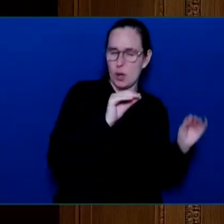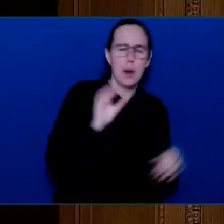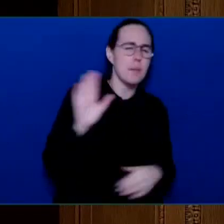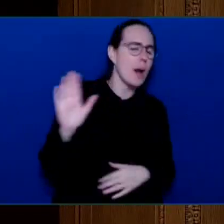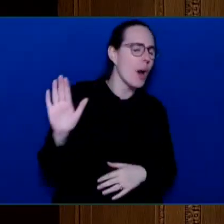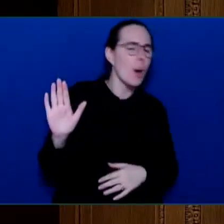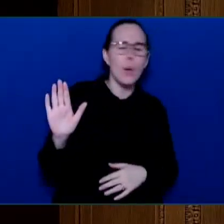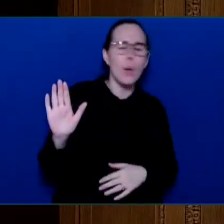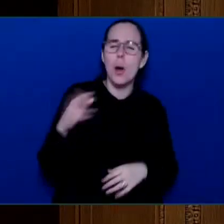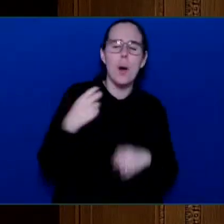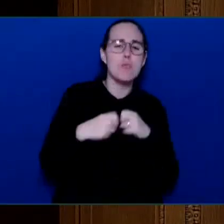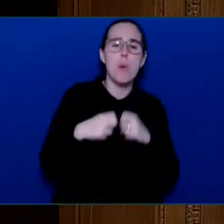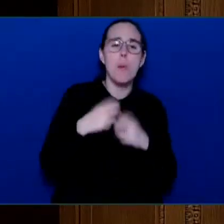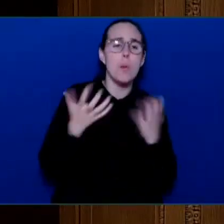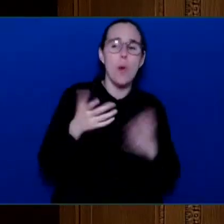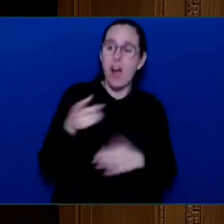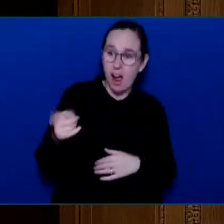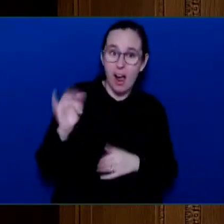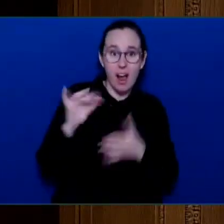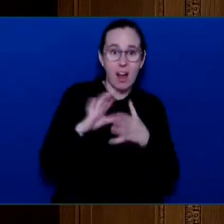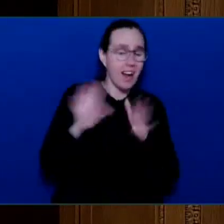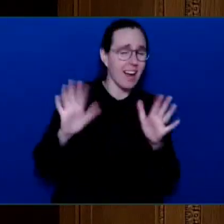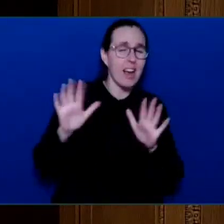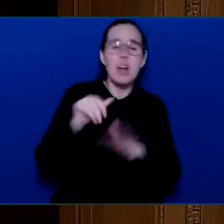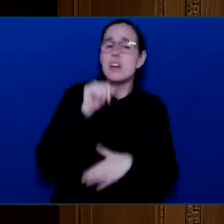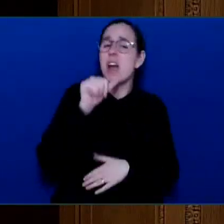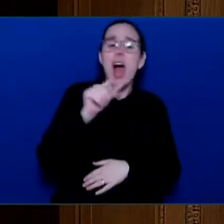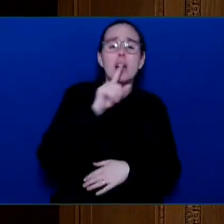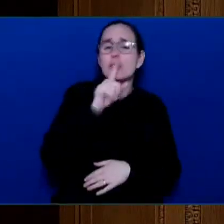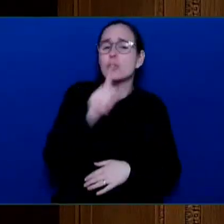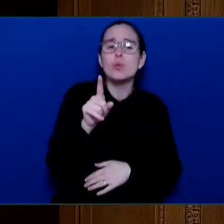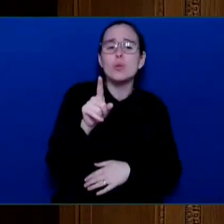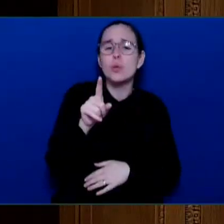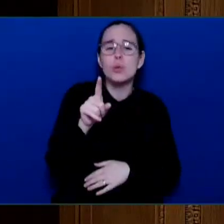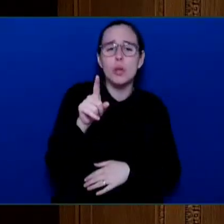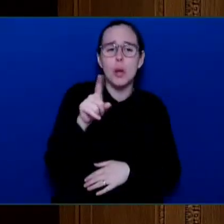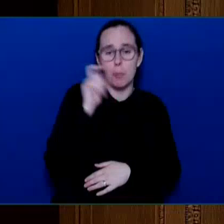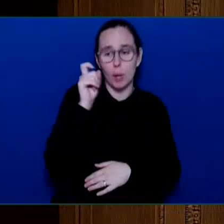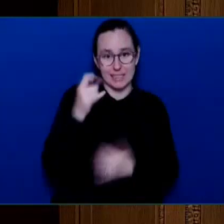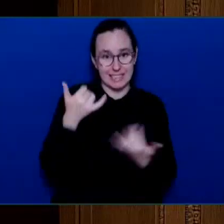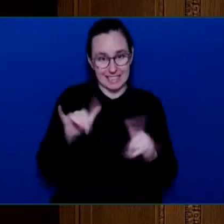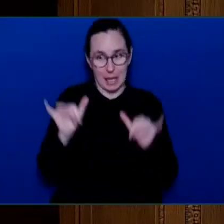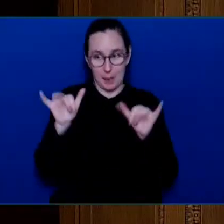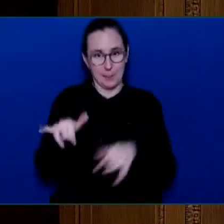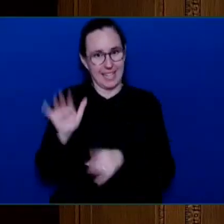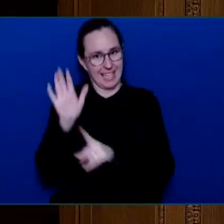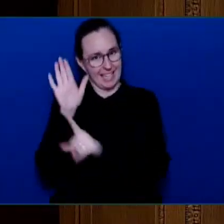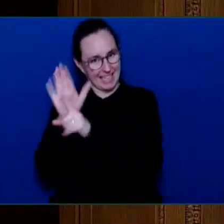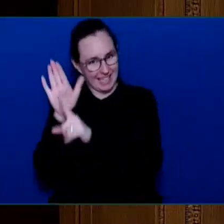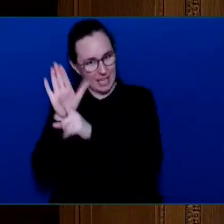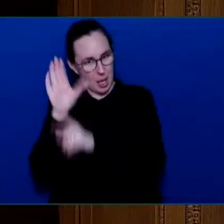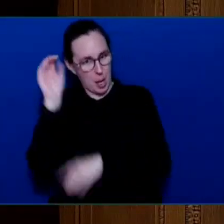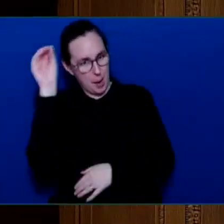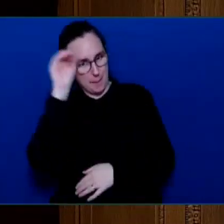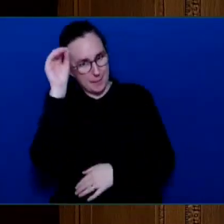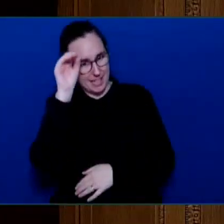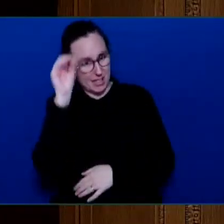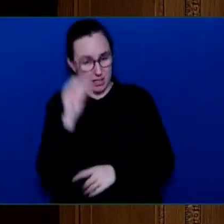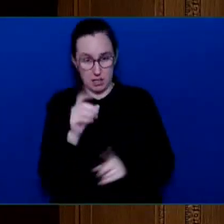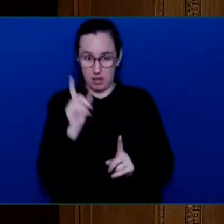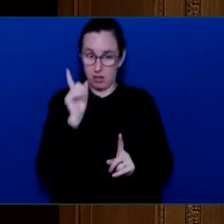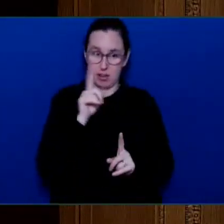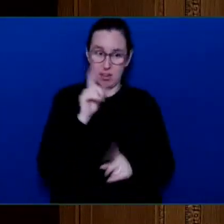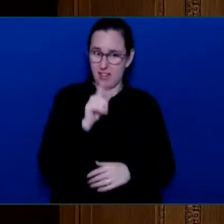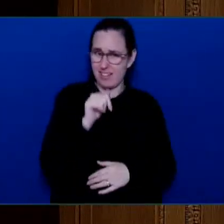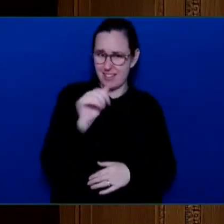I say so. It's not true because Ken Peacock says so. It's not true because in the Minister's own methodology, they